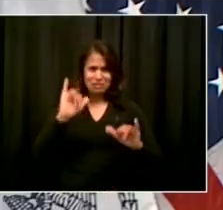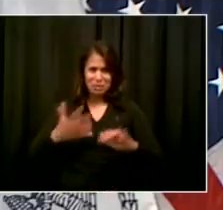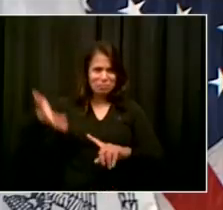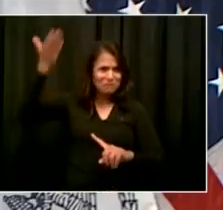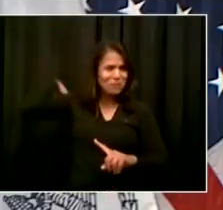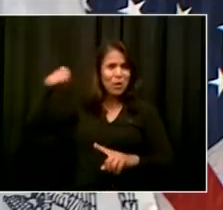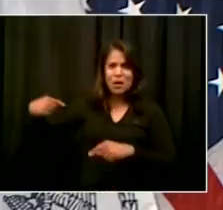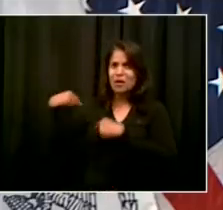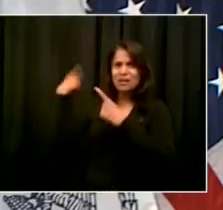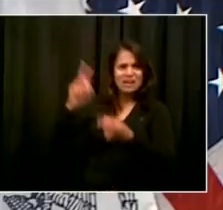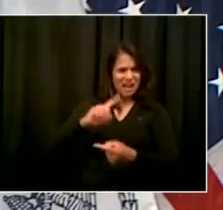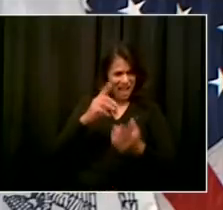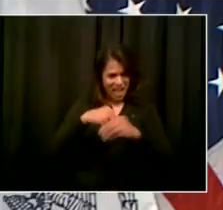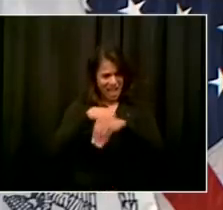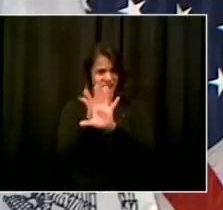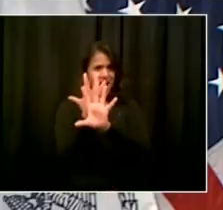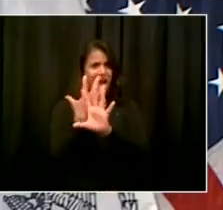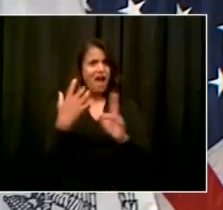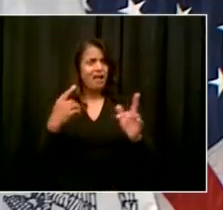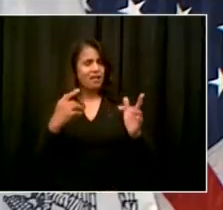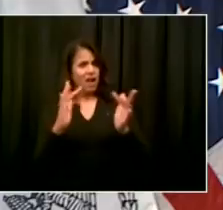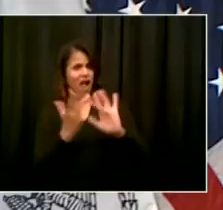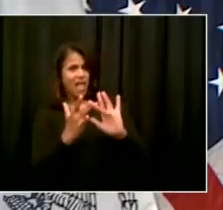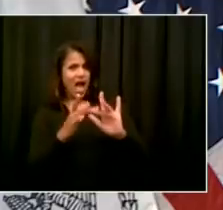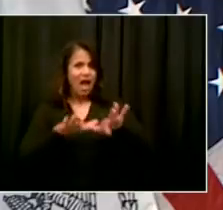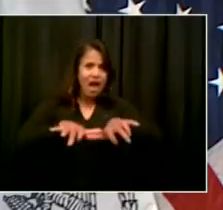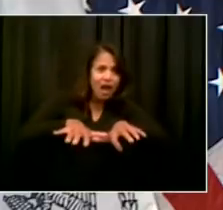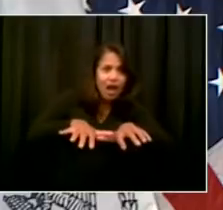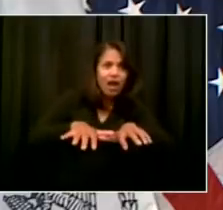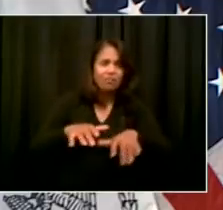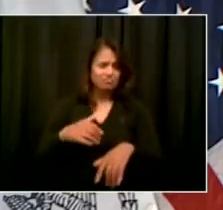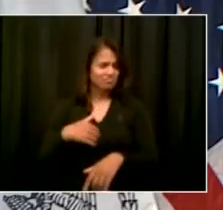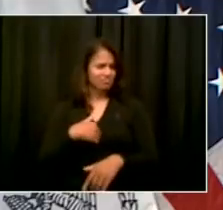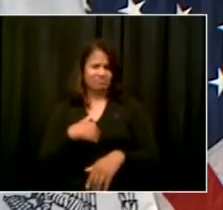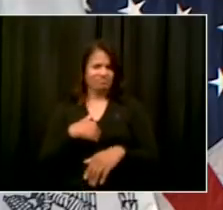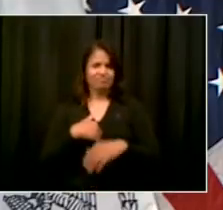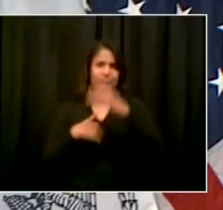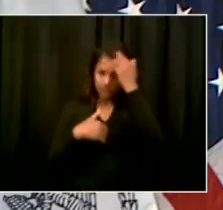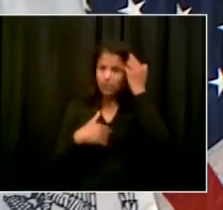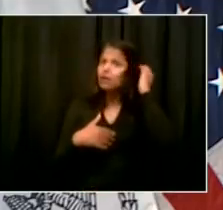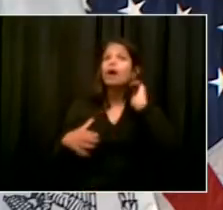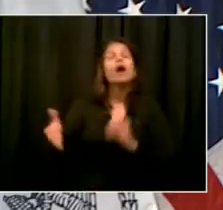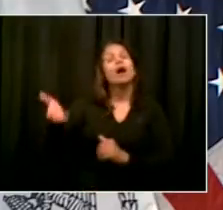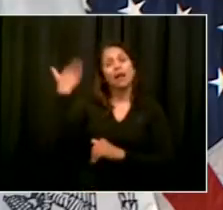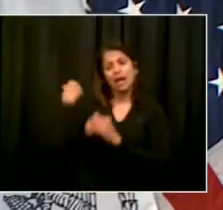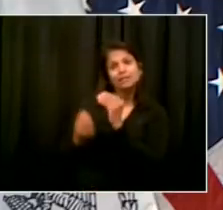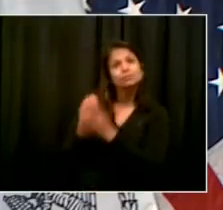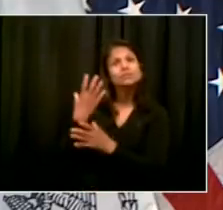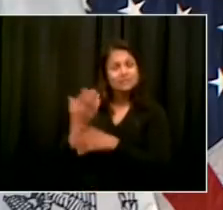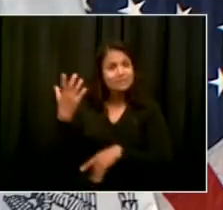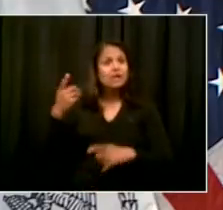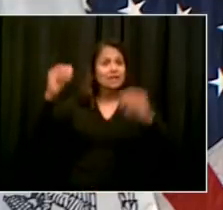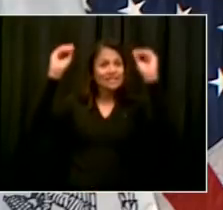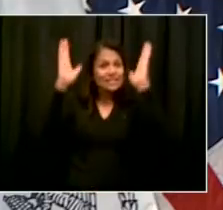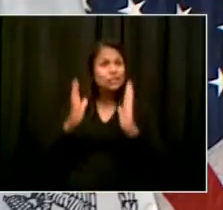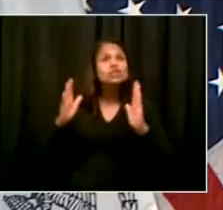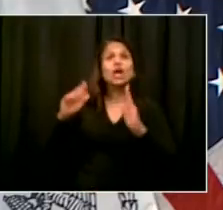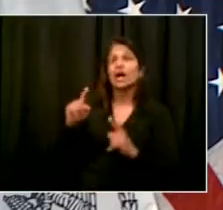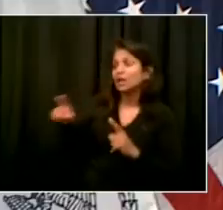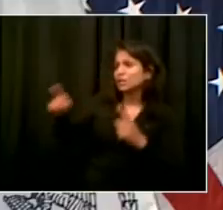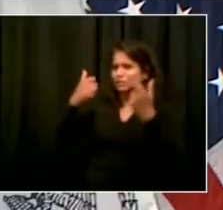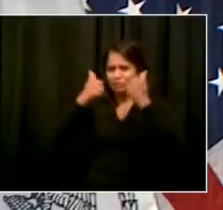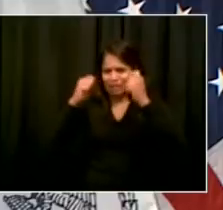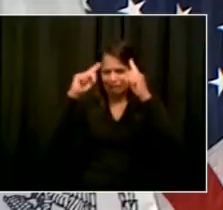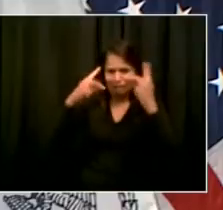to keep working on it. We saw that in the spring. Educators did an amazing job trying different approaches, figuring out what worked for their kids, and I really trust